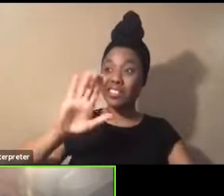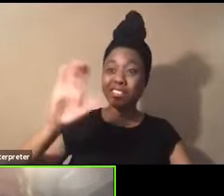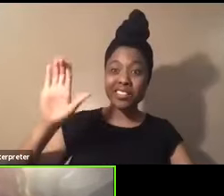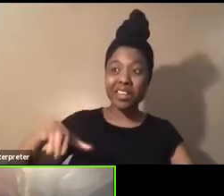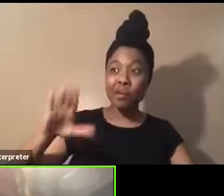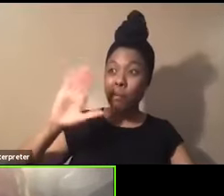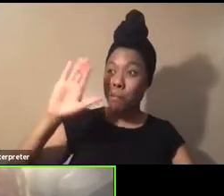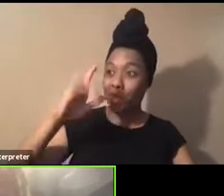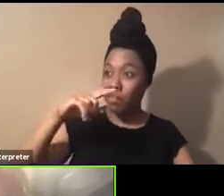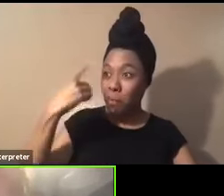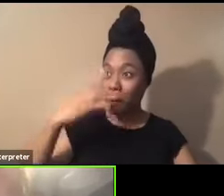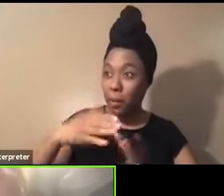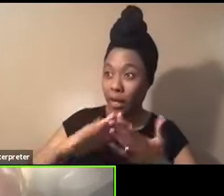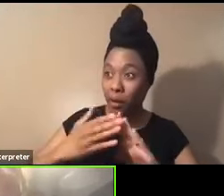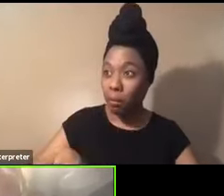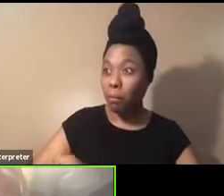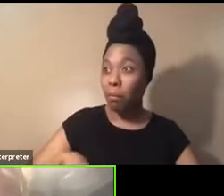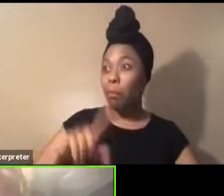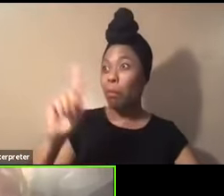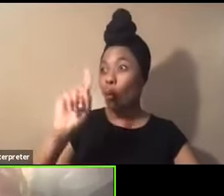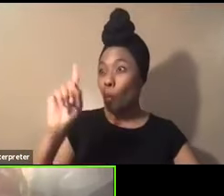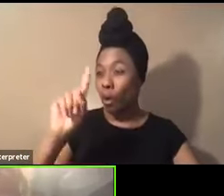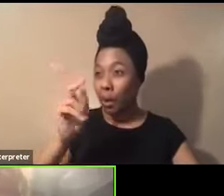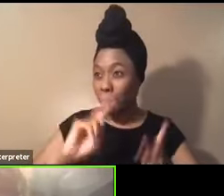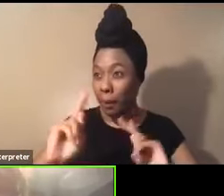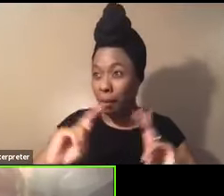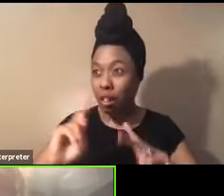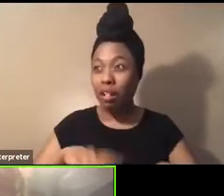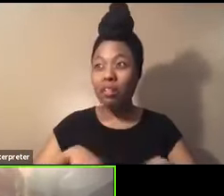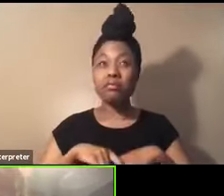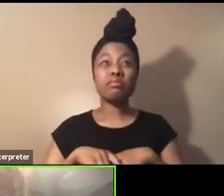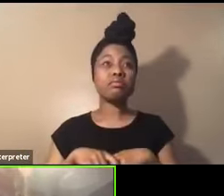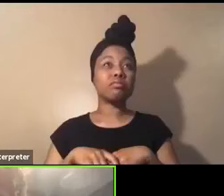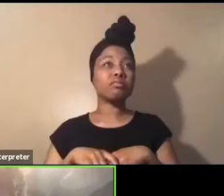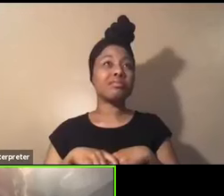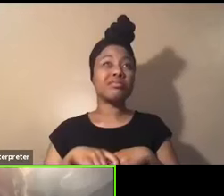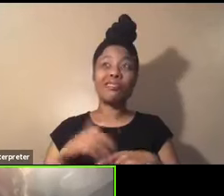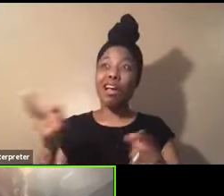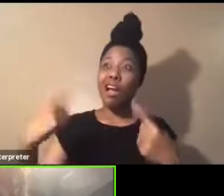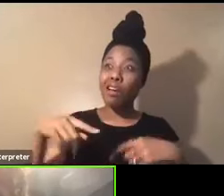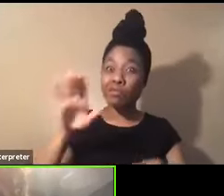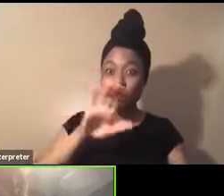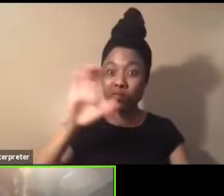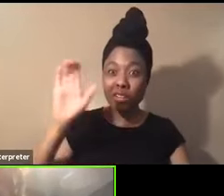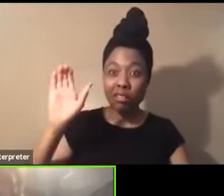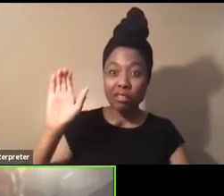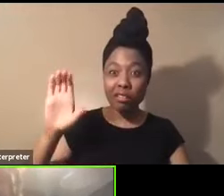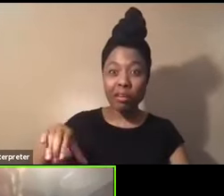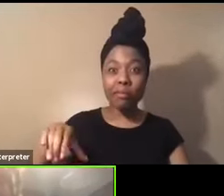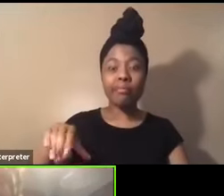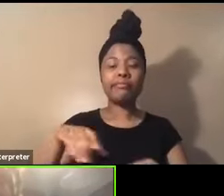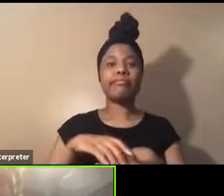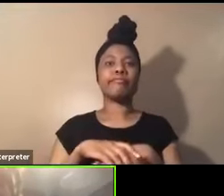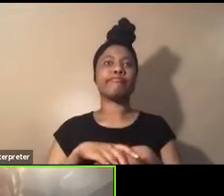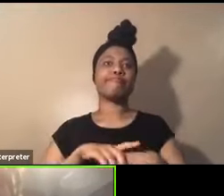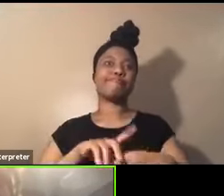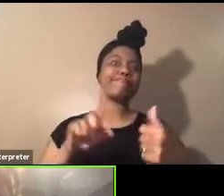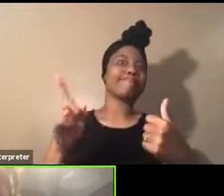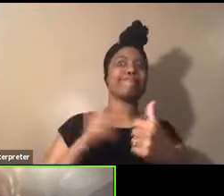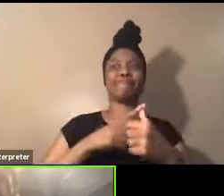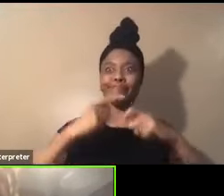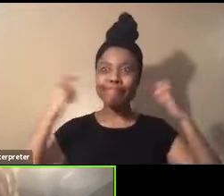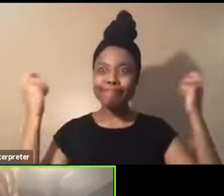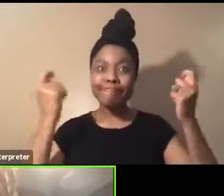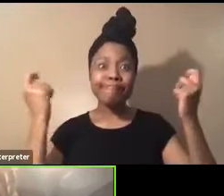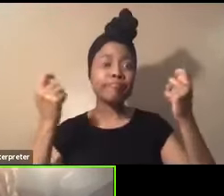the black community. Where are our people, um, coming, you know, in from Chicago. And it was our first celebration here,